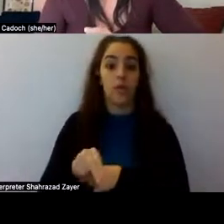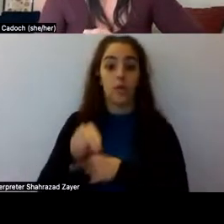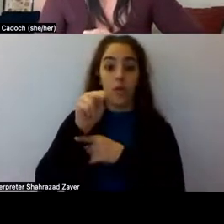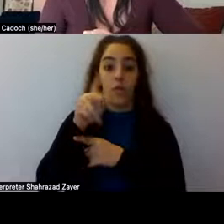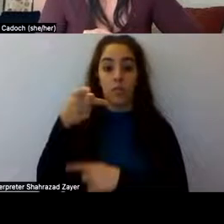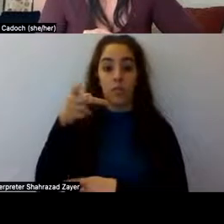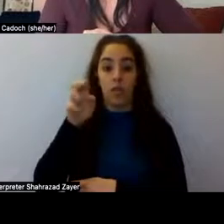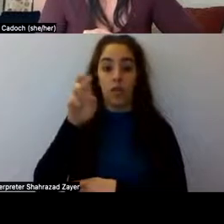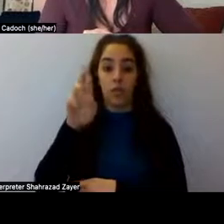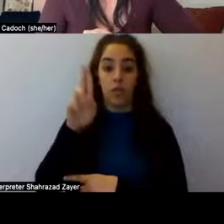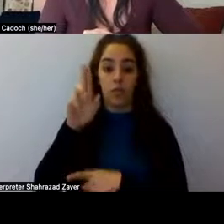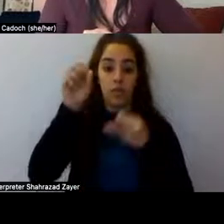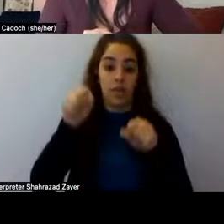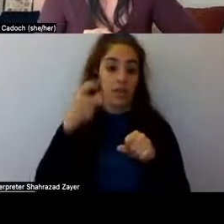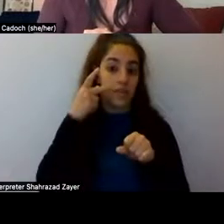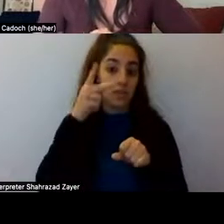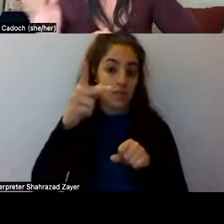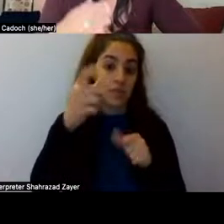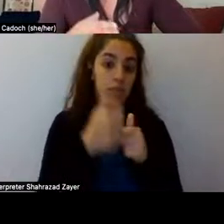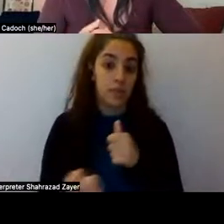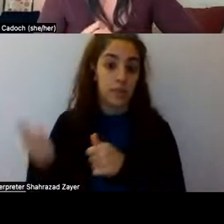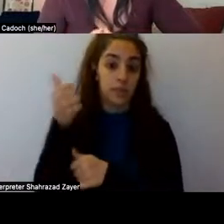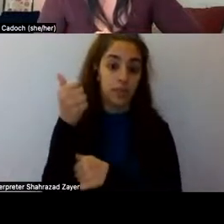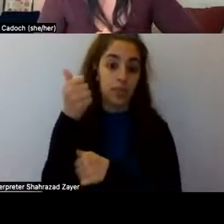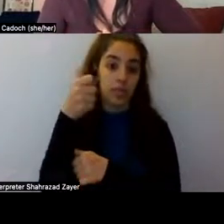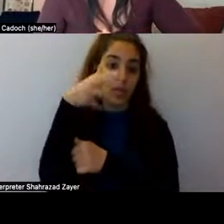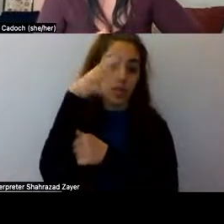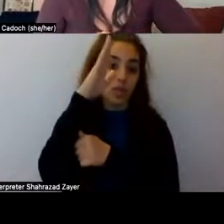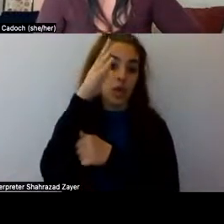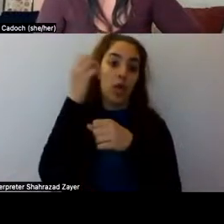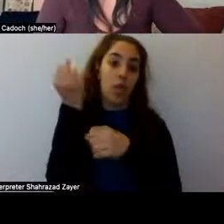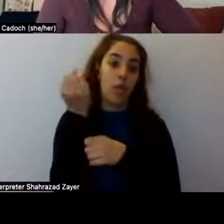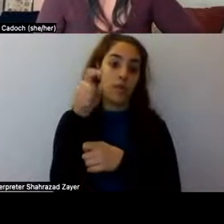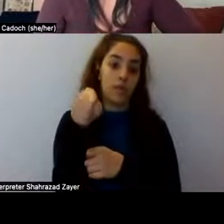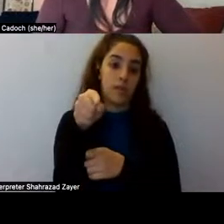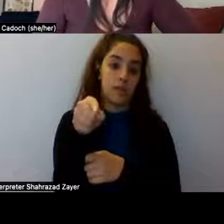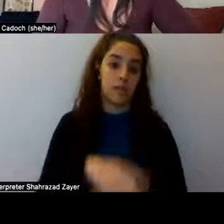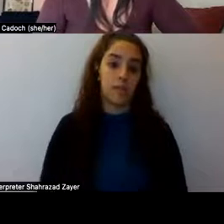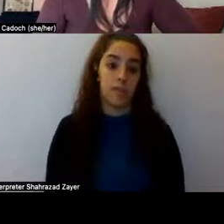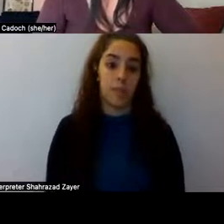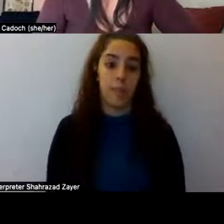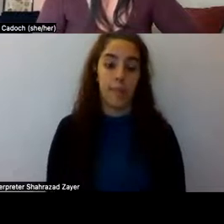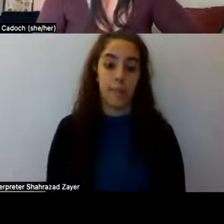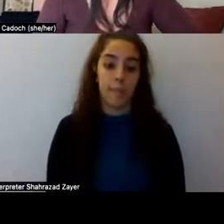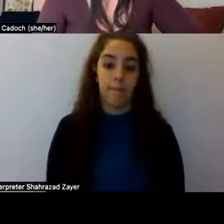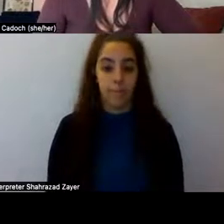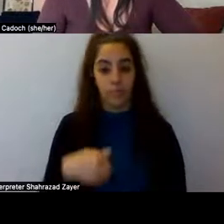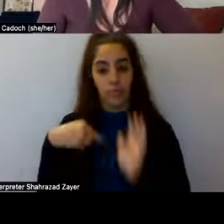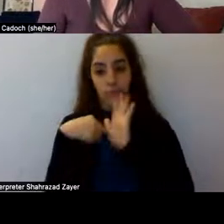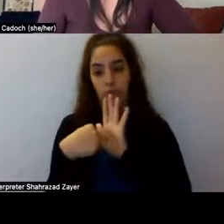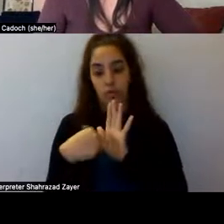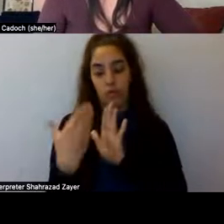cactus, which you can see right over here, uh, which I indicated before has, um, has, um,